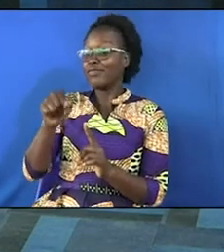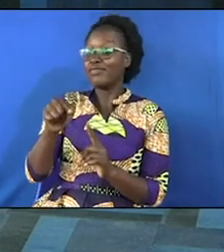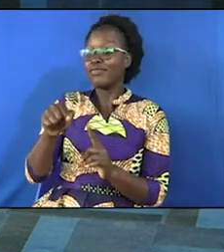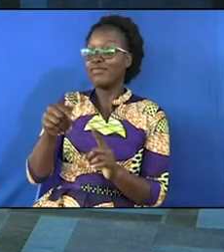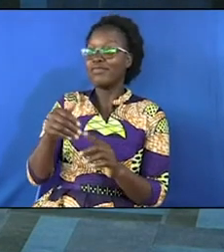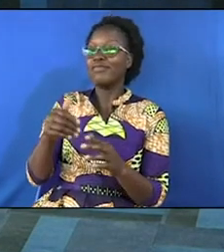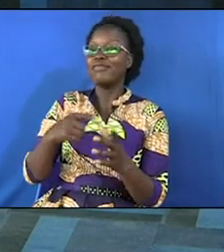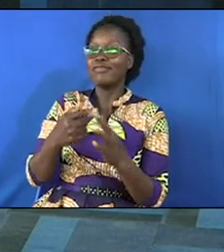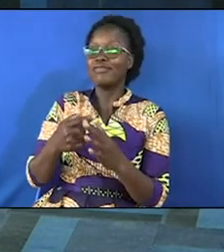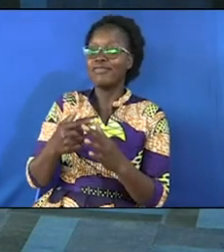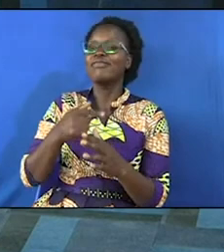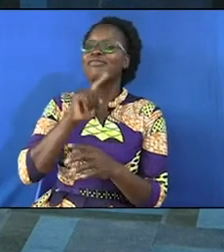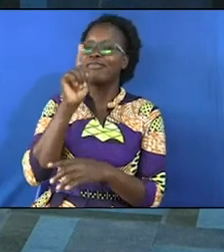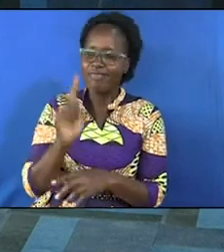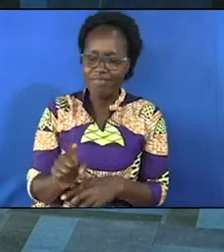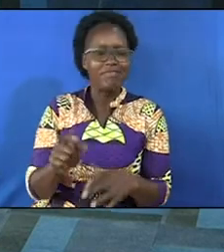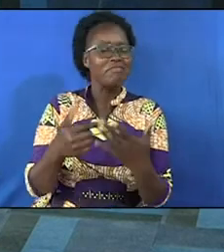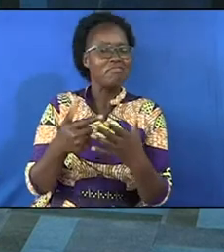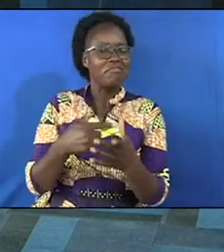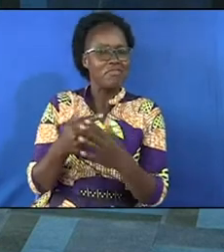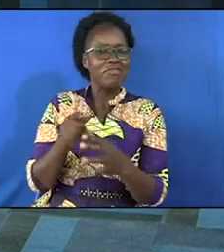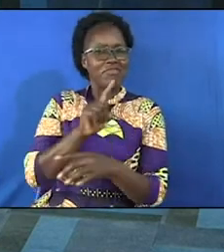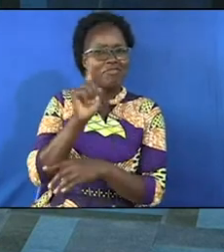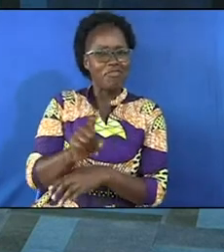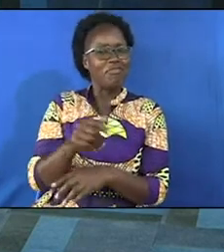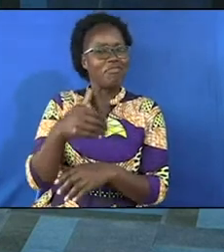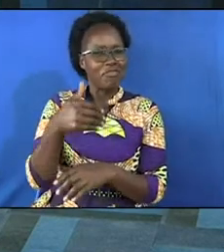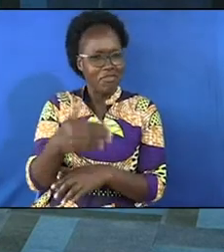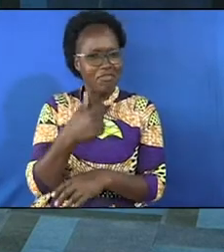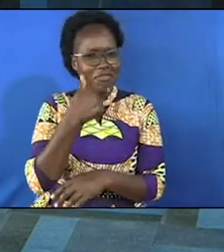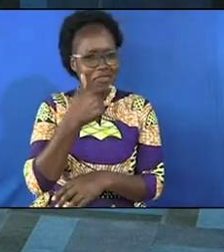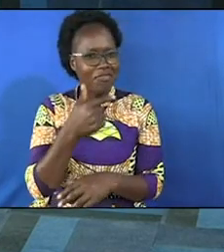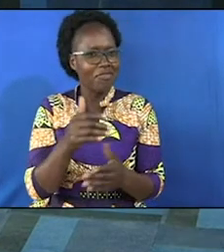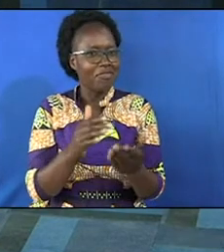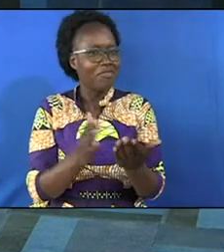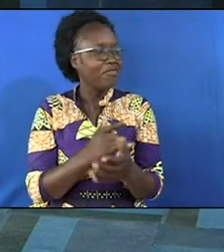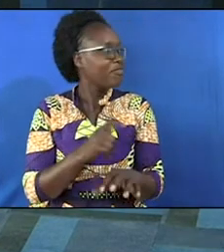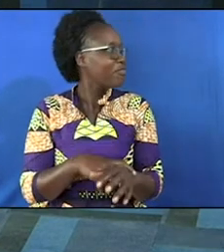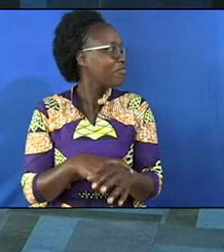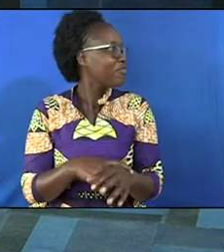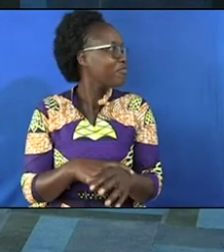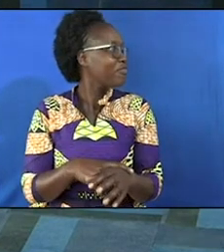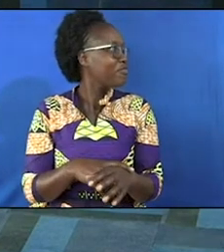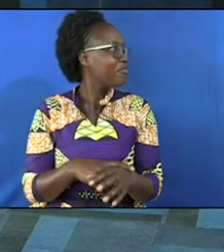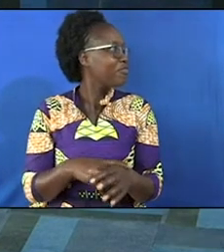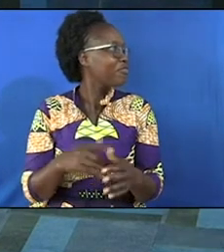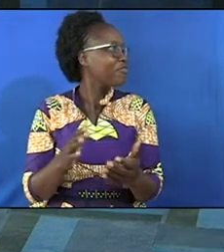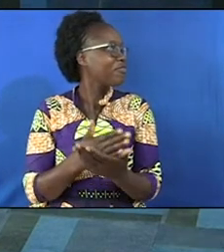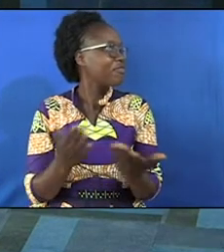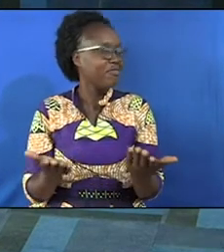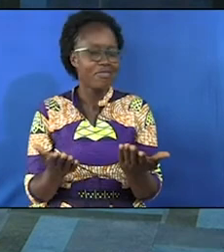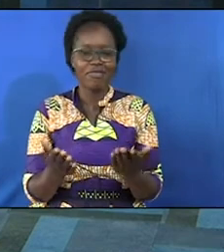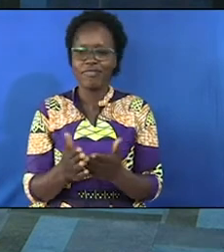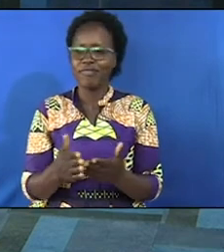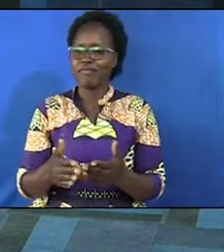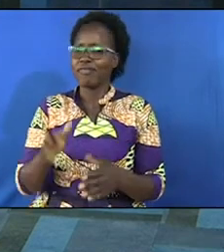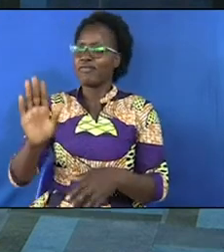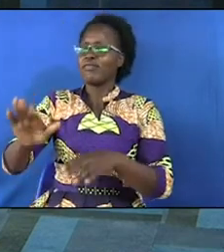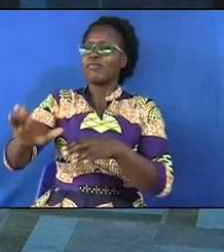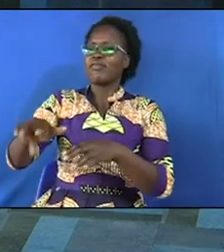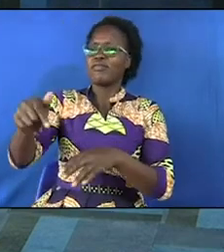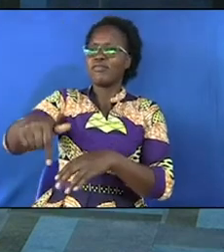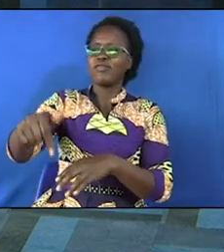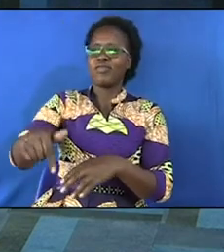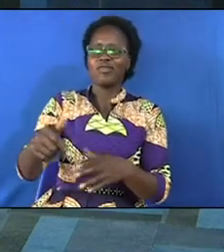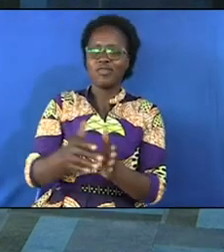immediately I will post this I'm waiting but I called the guy who was supposed to replace me and I say young man today